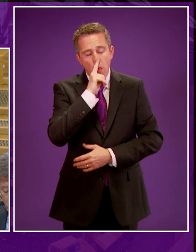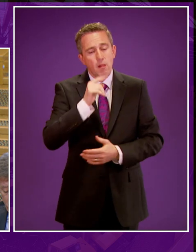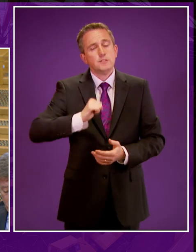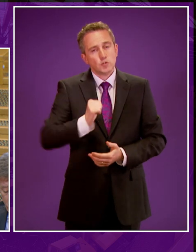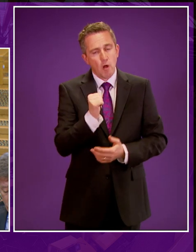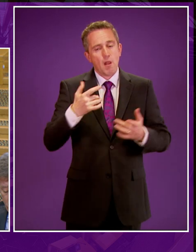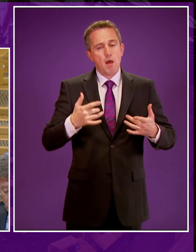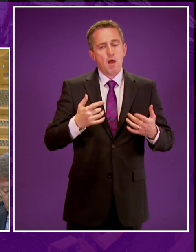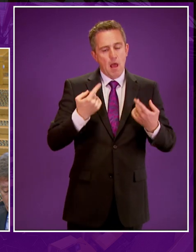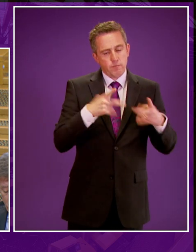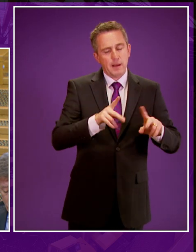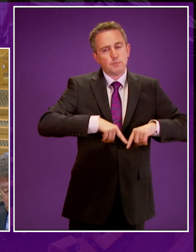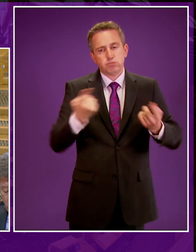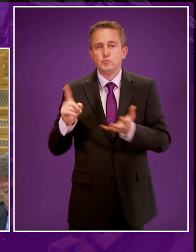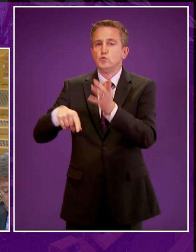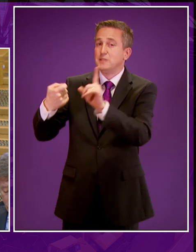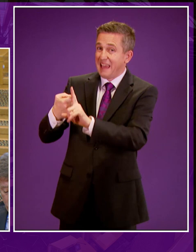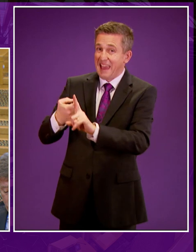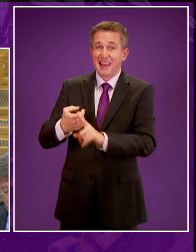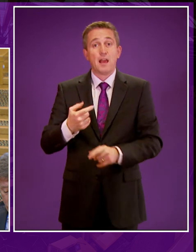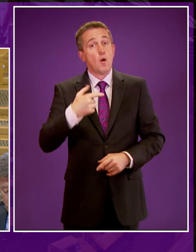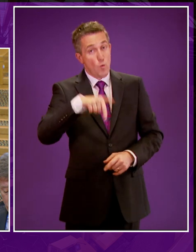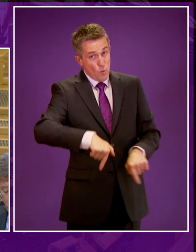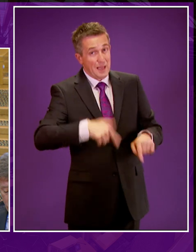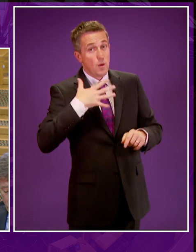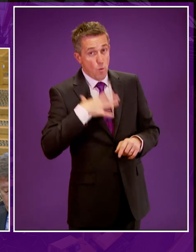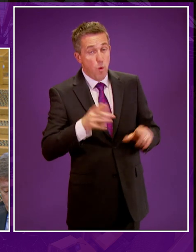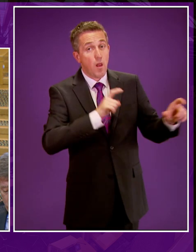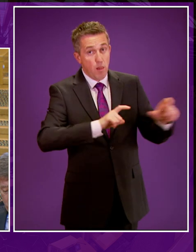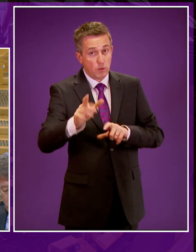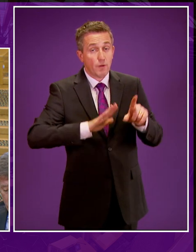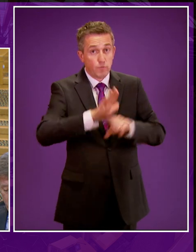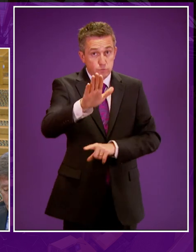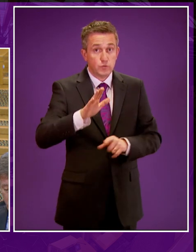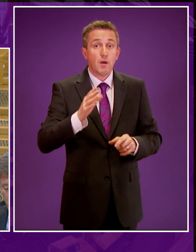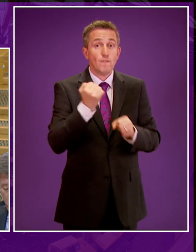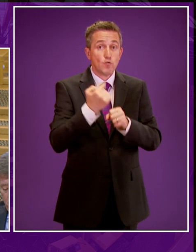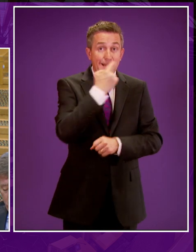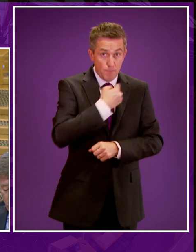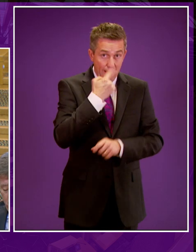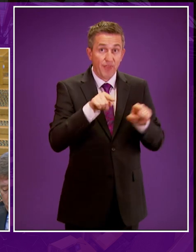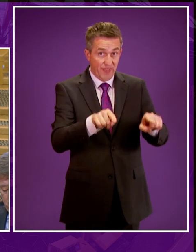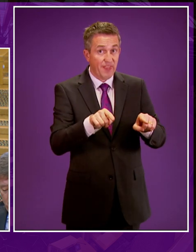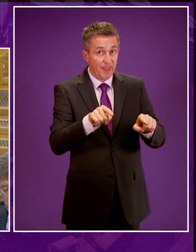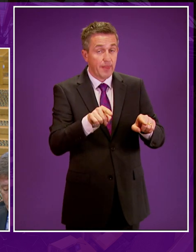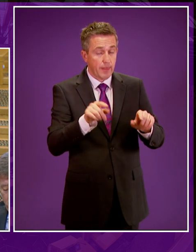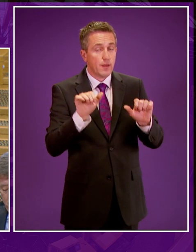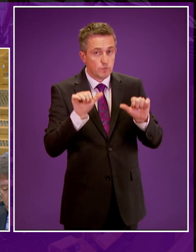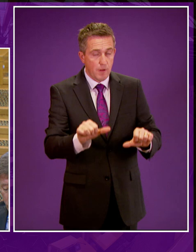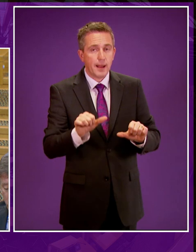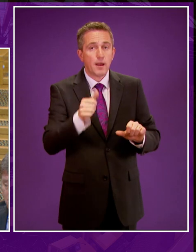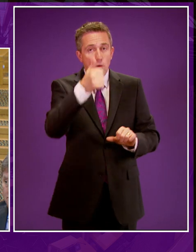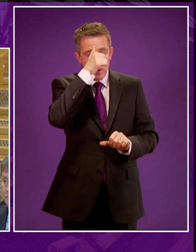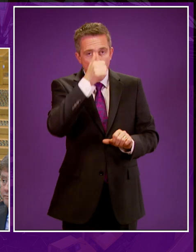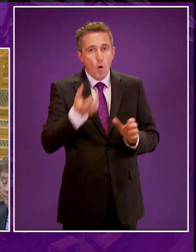to theirs, but on their desire to see a long-term sustainable future for both the chemicals and refinery businesses at Grangemouth, we are agreed. We recognise the